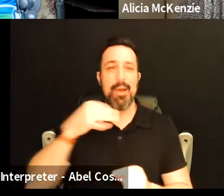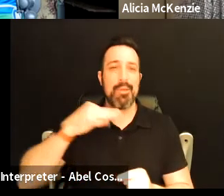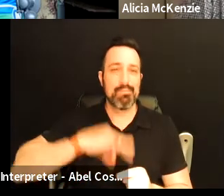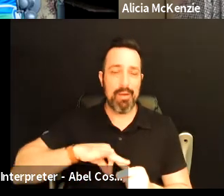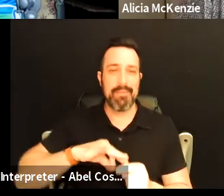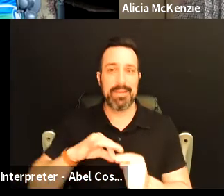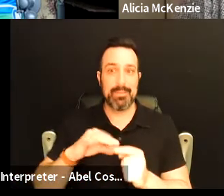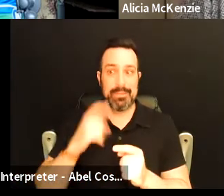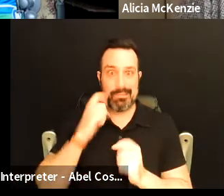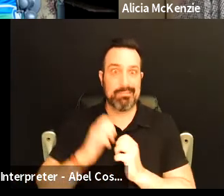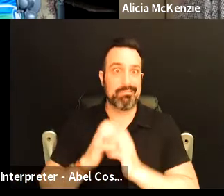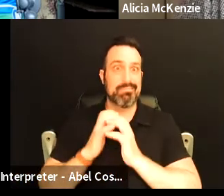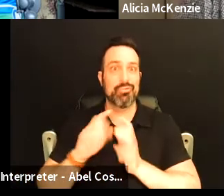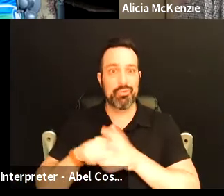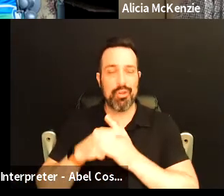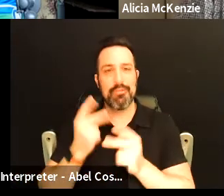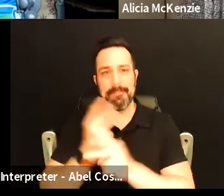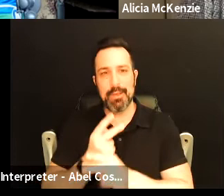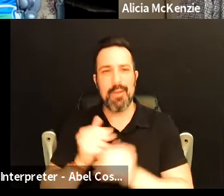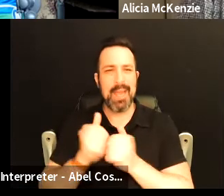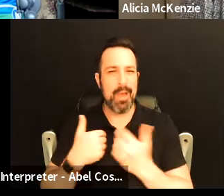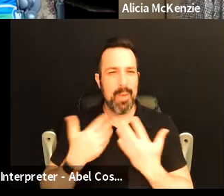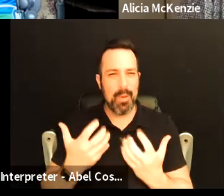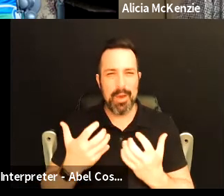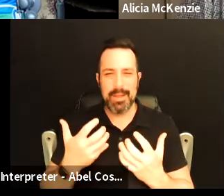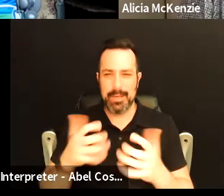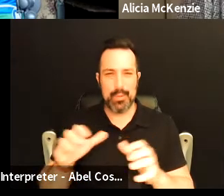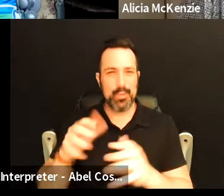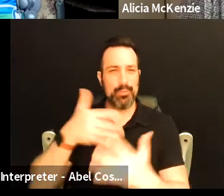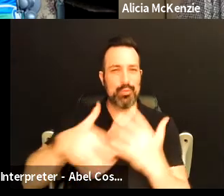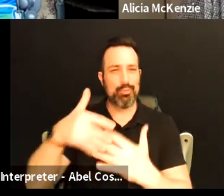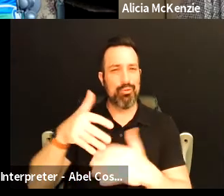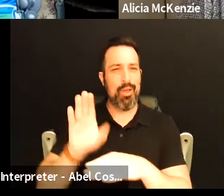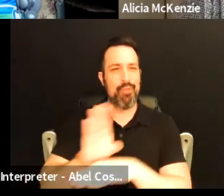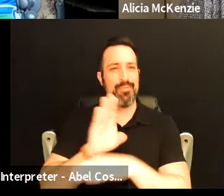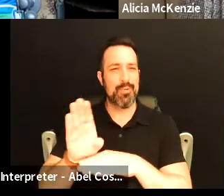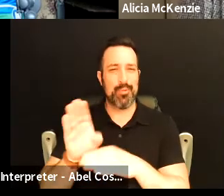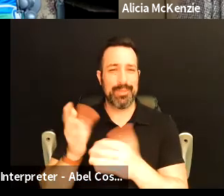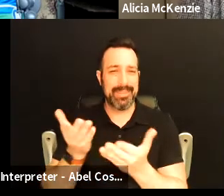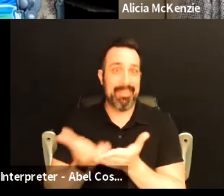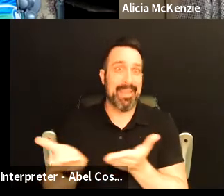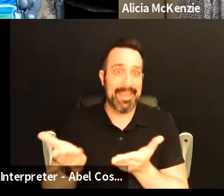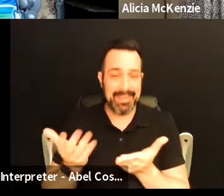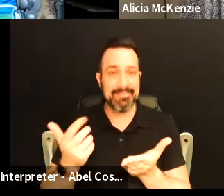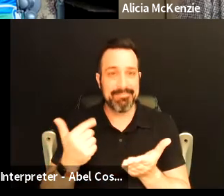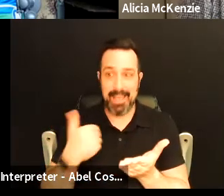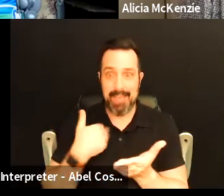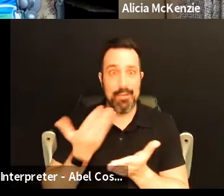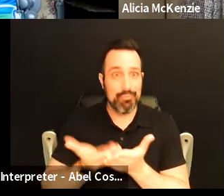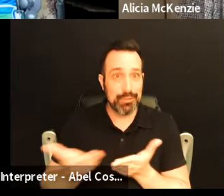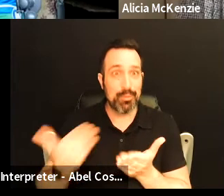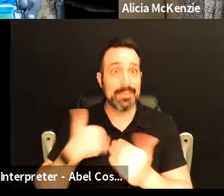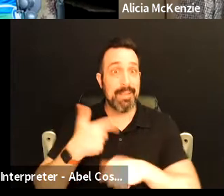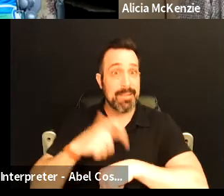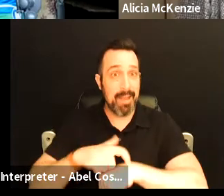getting started to figure out how I wanted to do this whole social entrepreneurship thing. I have the resources I have the